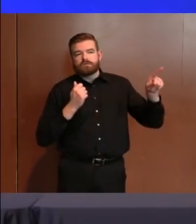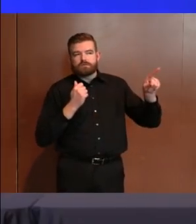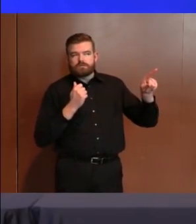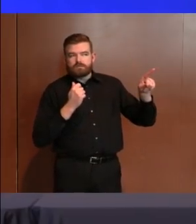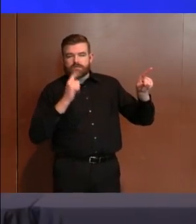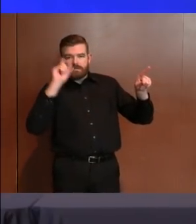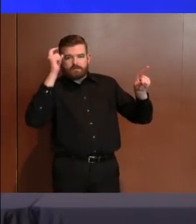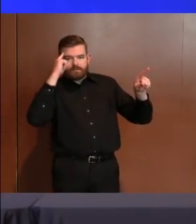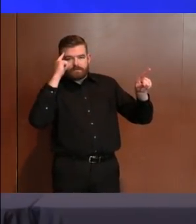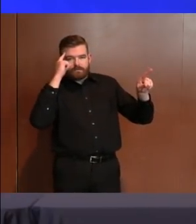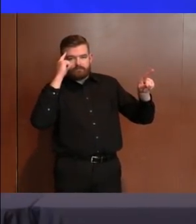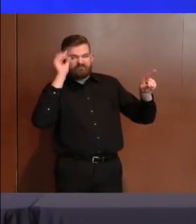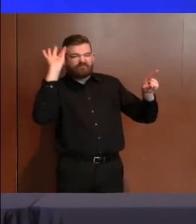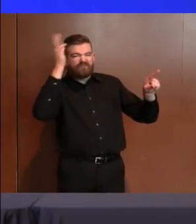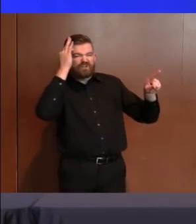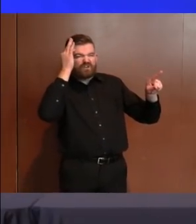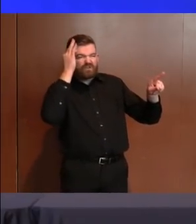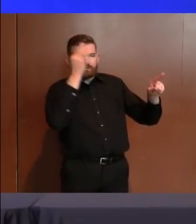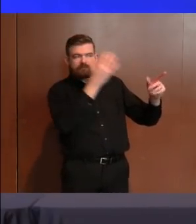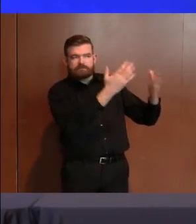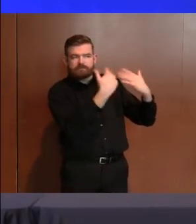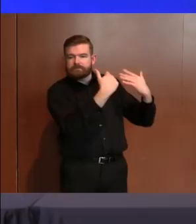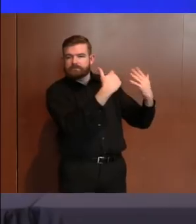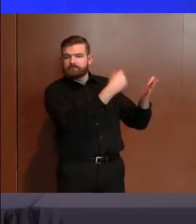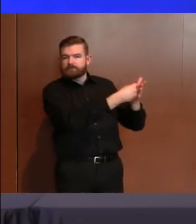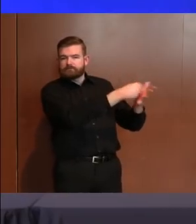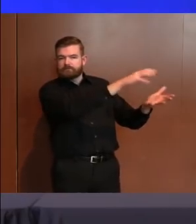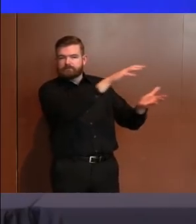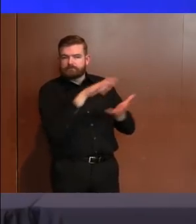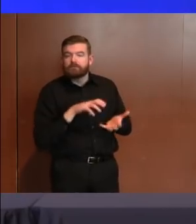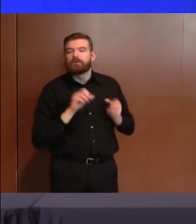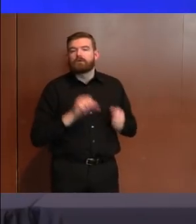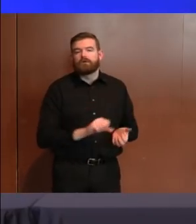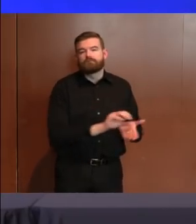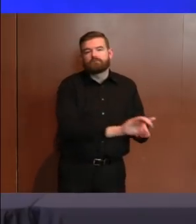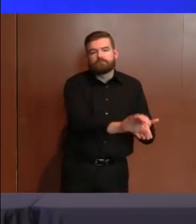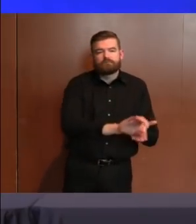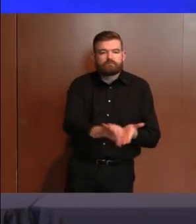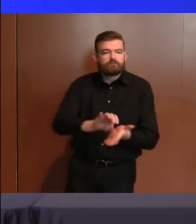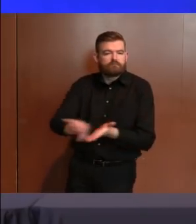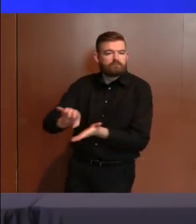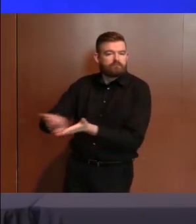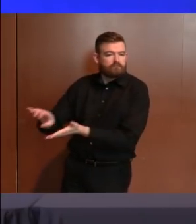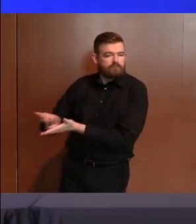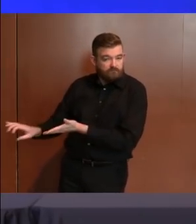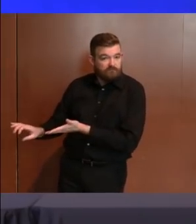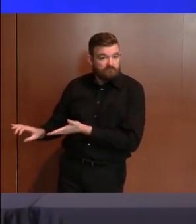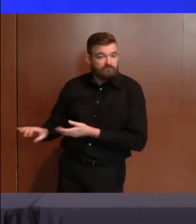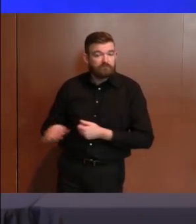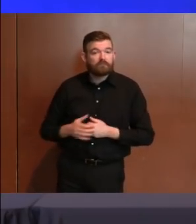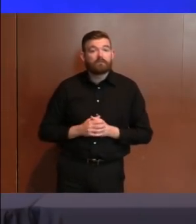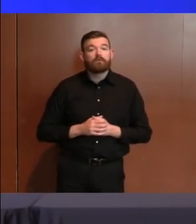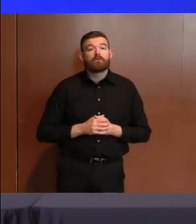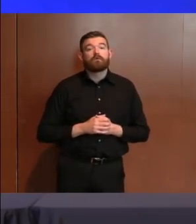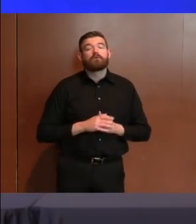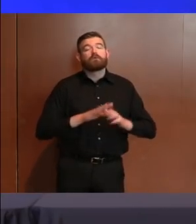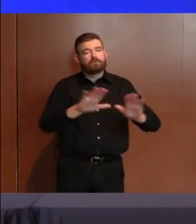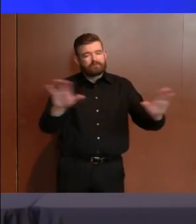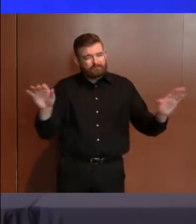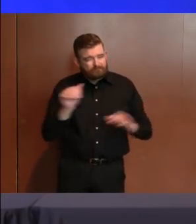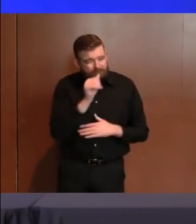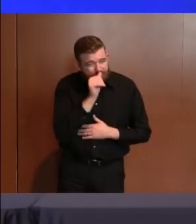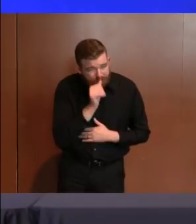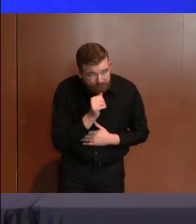and that's a big deal and I've said before and I'll say it again as I introduce Rob, everybody please bear with us. They've got